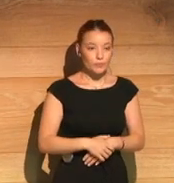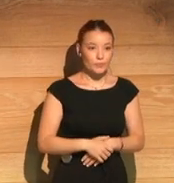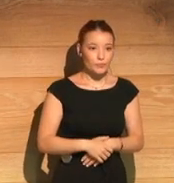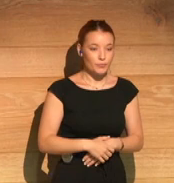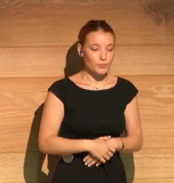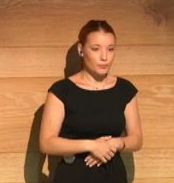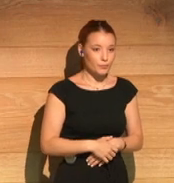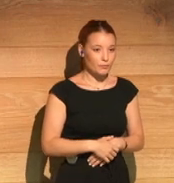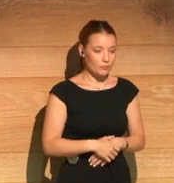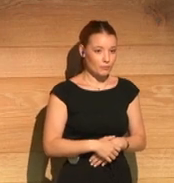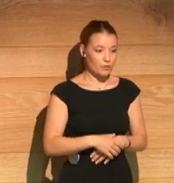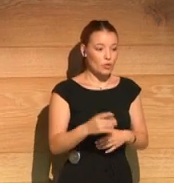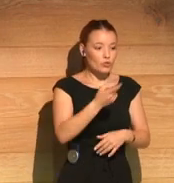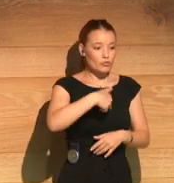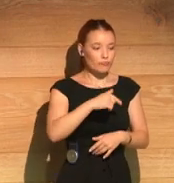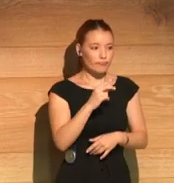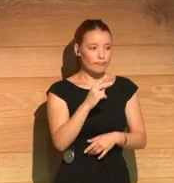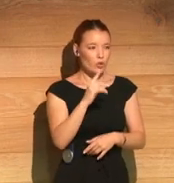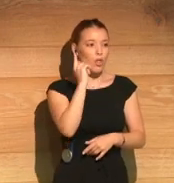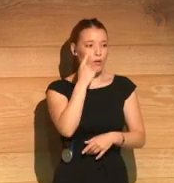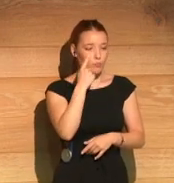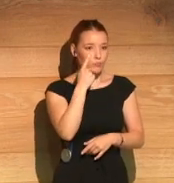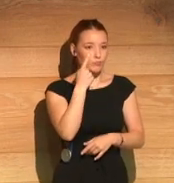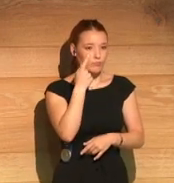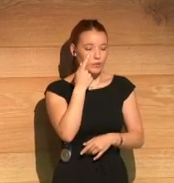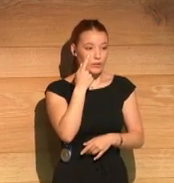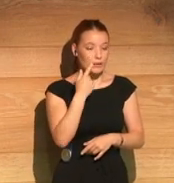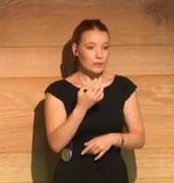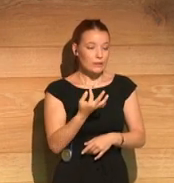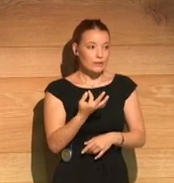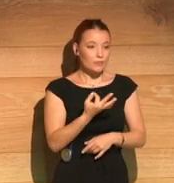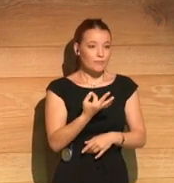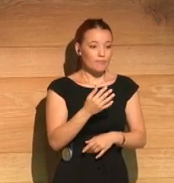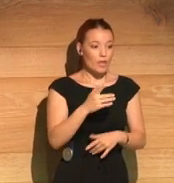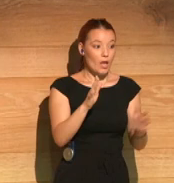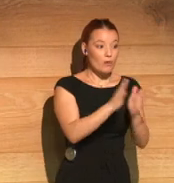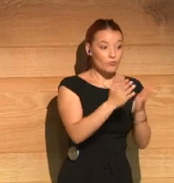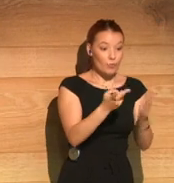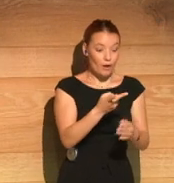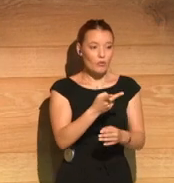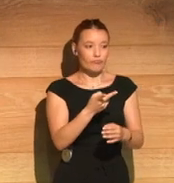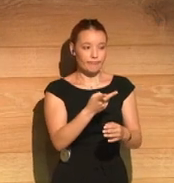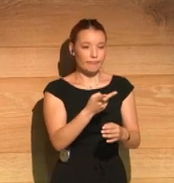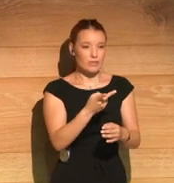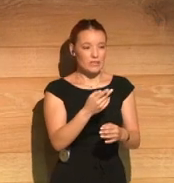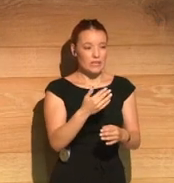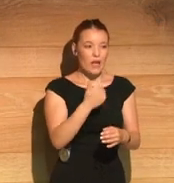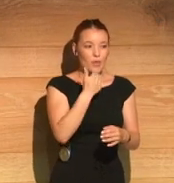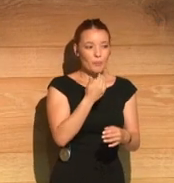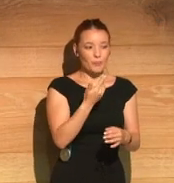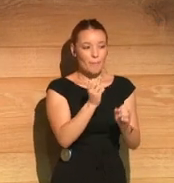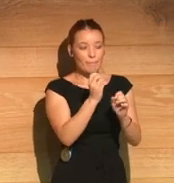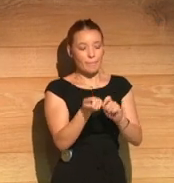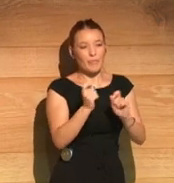And now this is very linked to this novel because of the importance of the Catholic Church in The Hearts and Visible Furies. The two novels share